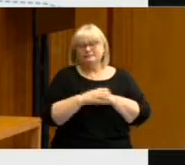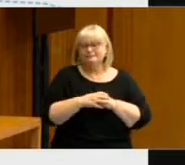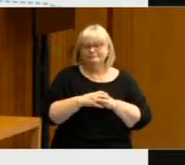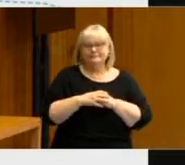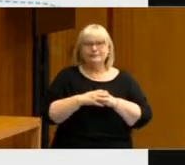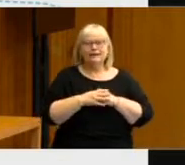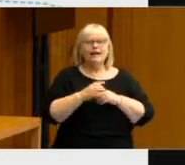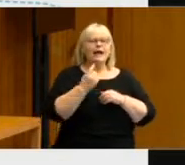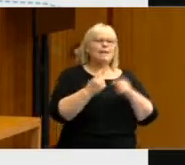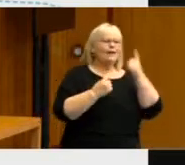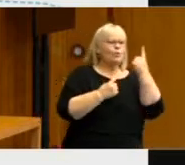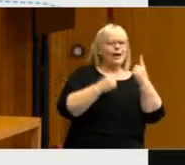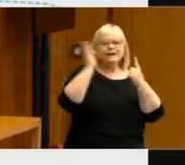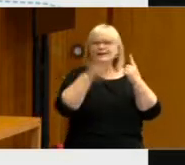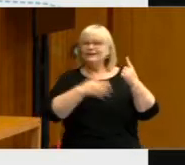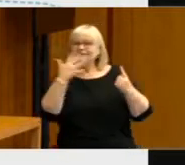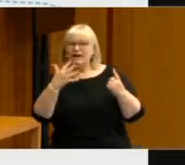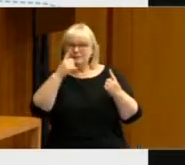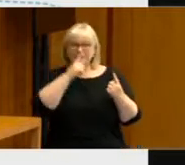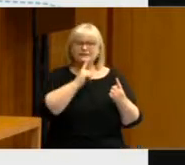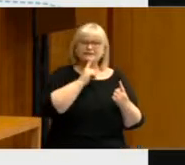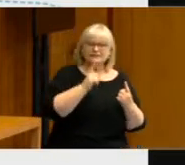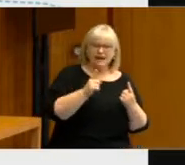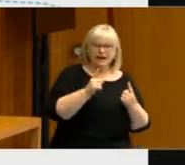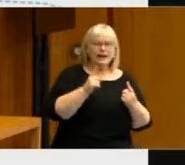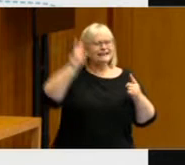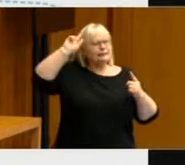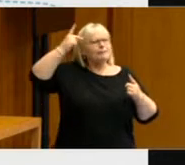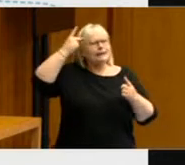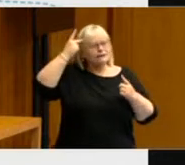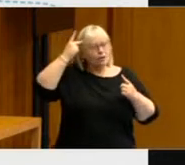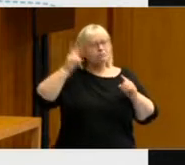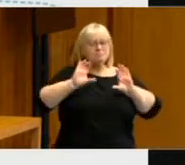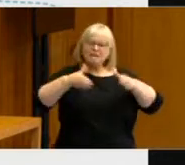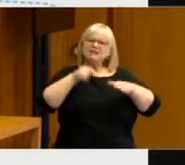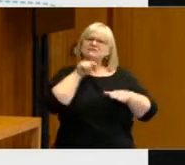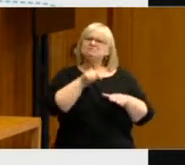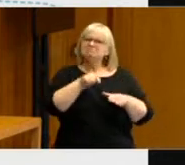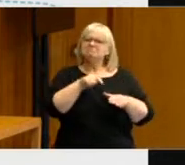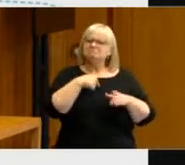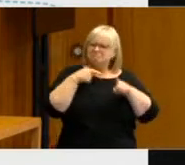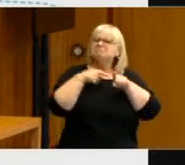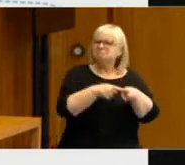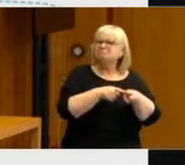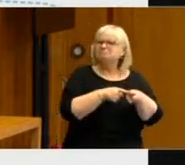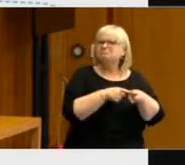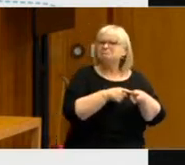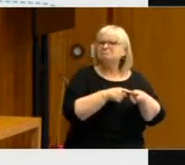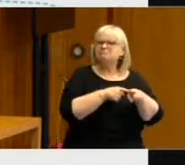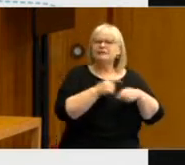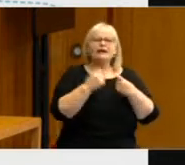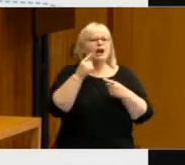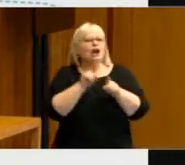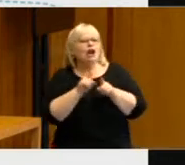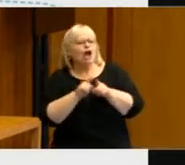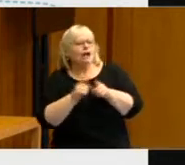About one in five people say that it's the political parties that determine how they vote. They're thinking there of things